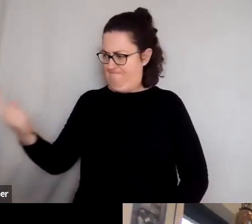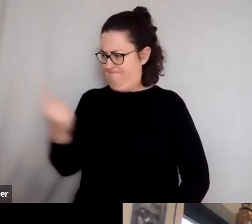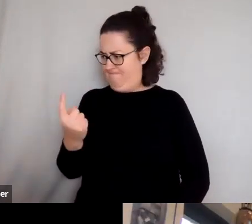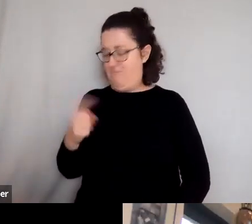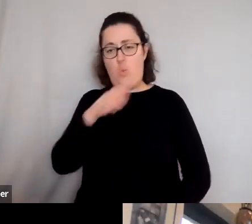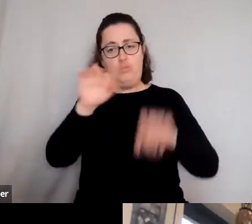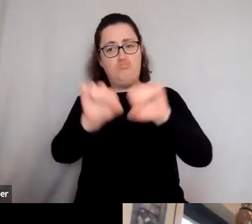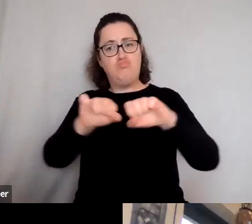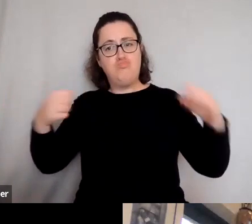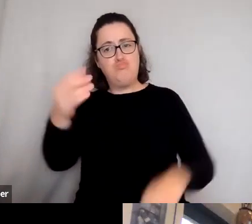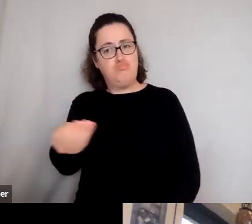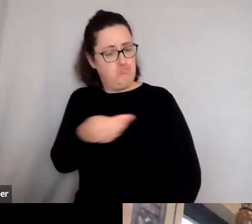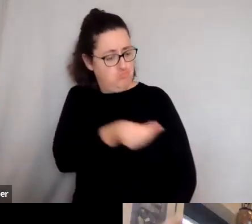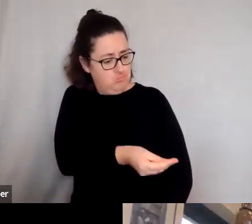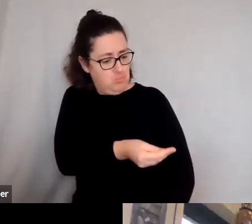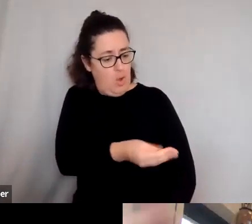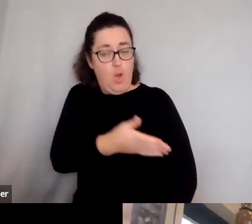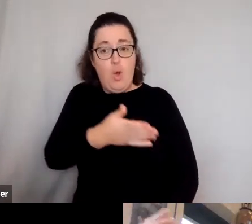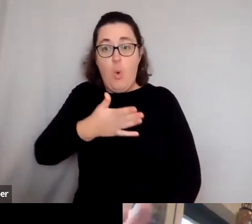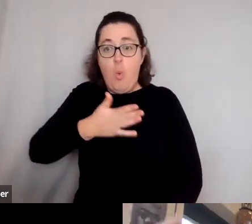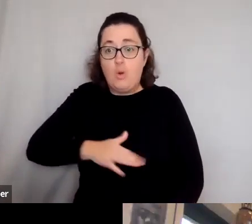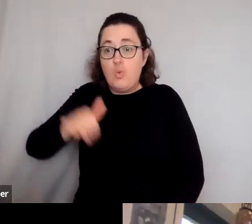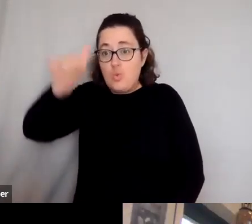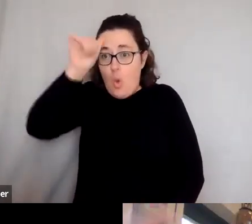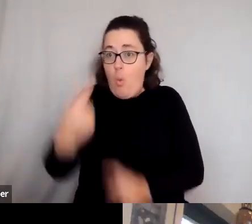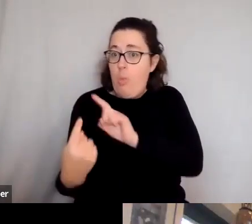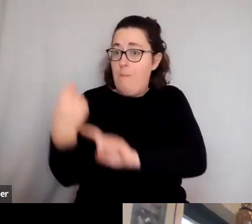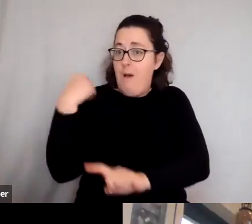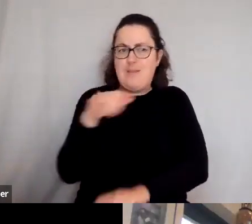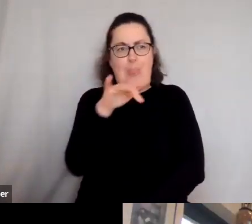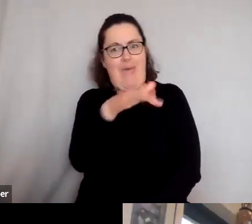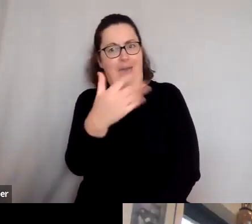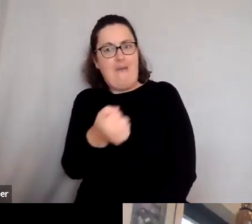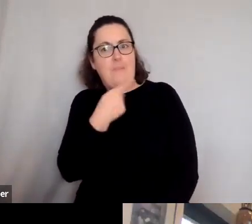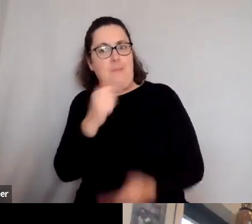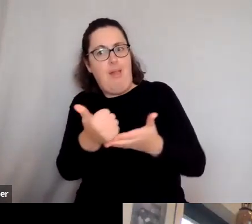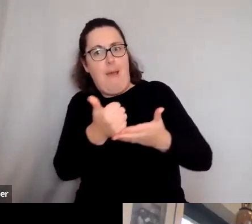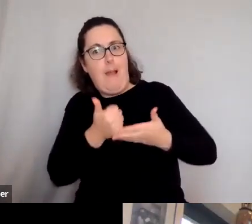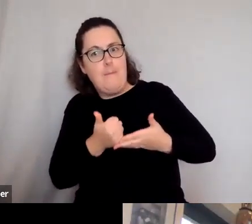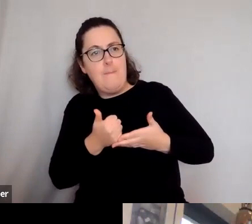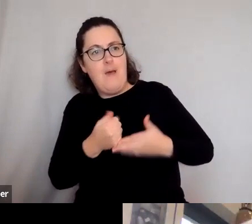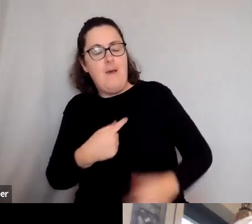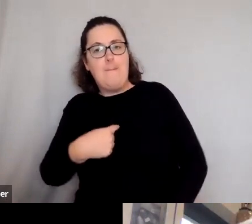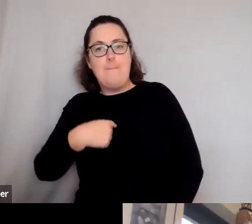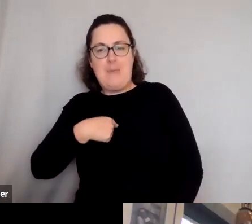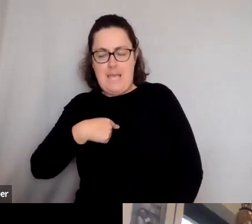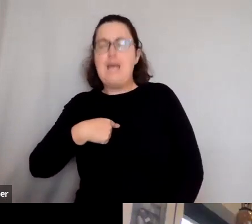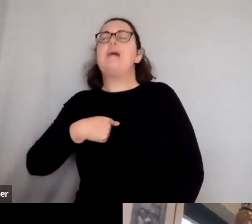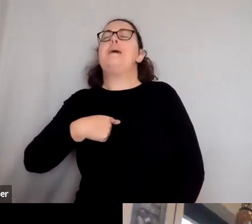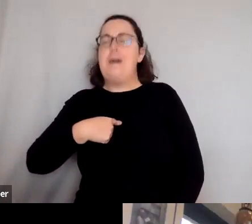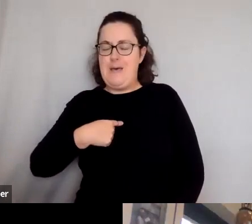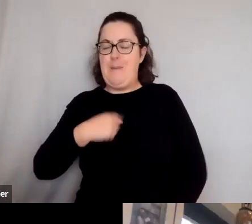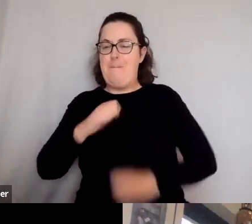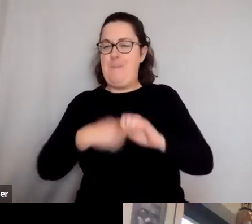You know, if you wanted to find out about the past, there were people there who'd help you. And that is very much for me being a kind of motto of mine.